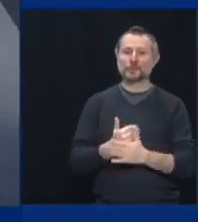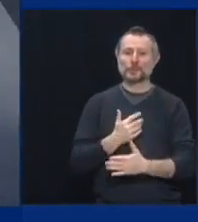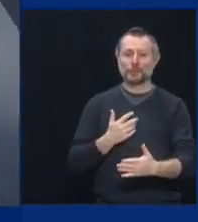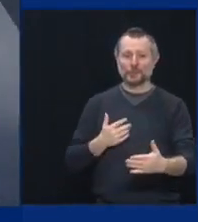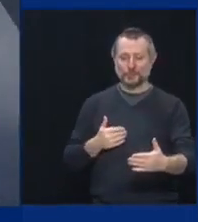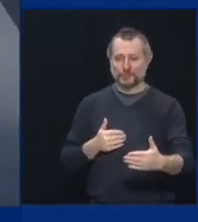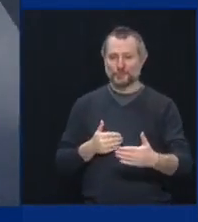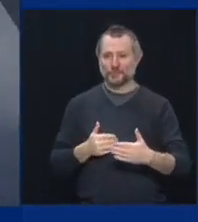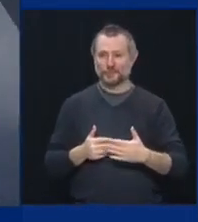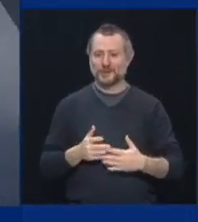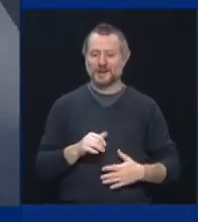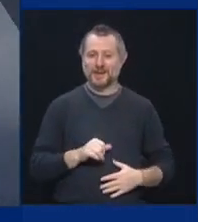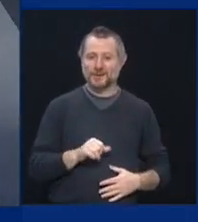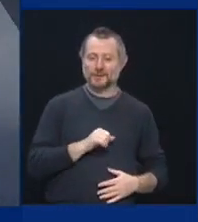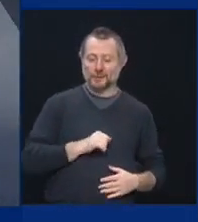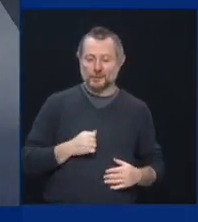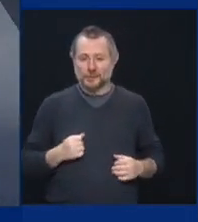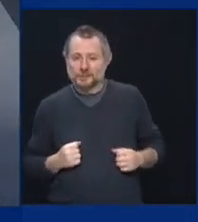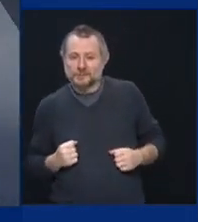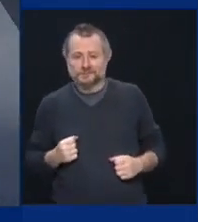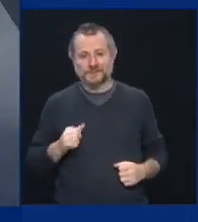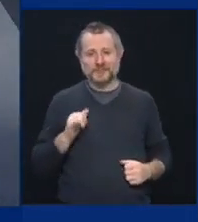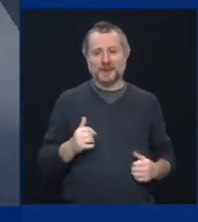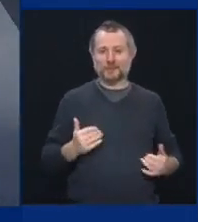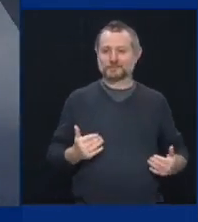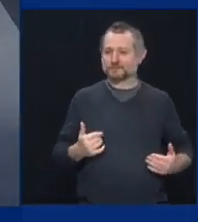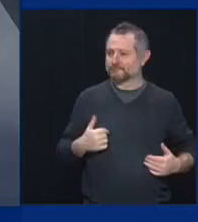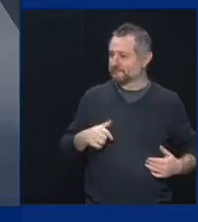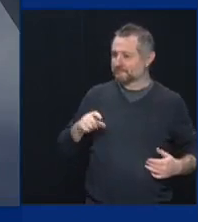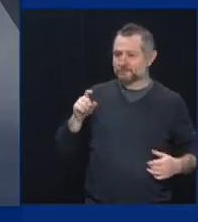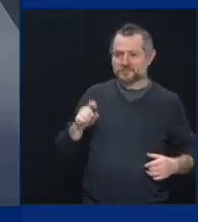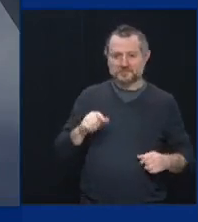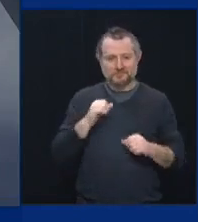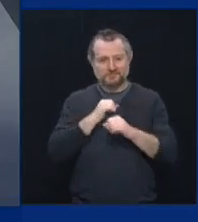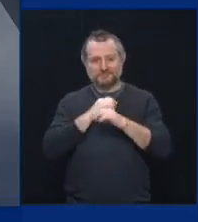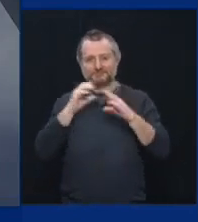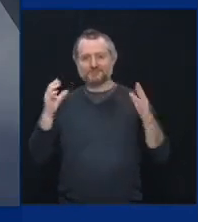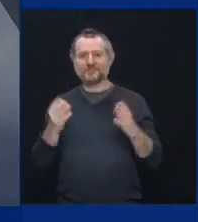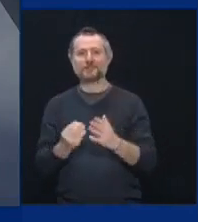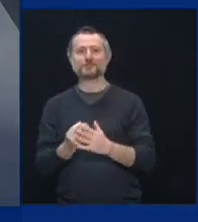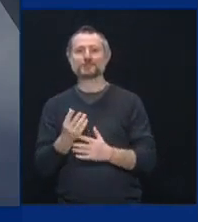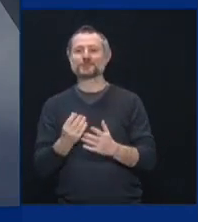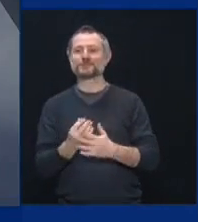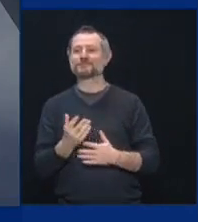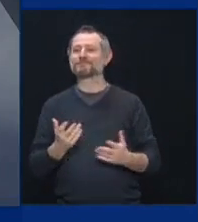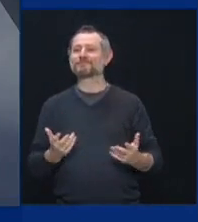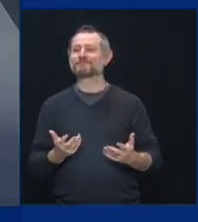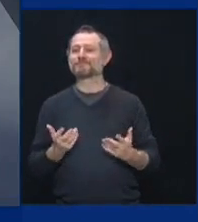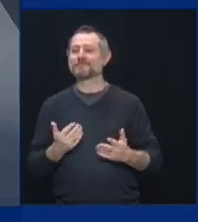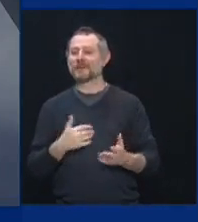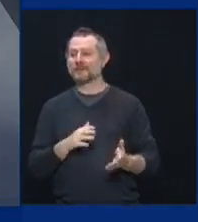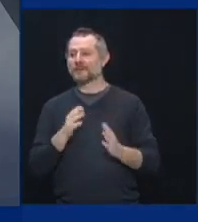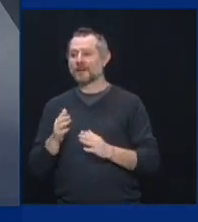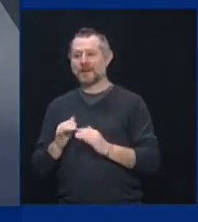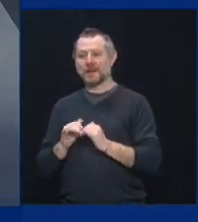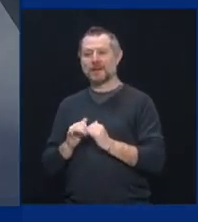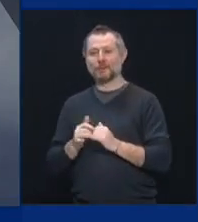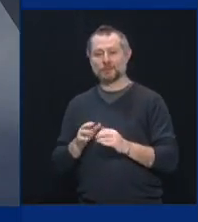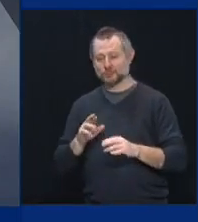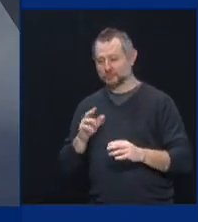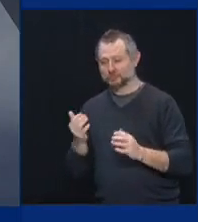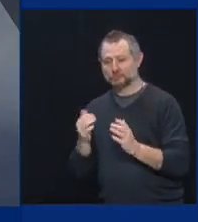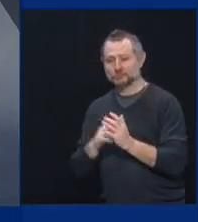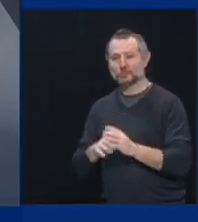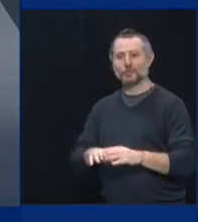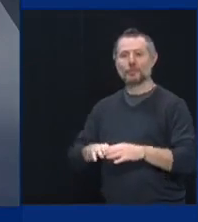And that's where we are. And we have to start thinking spring. We have to start thinking about reopening New York and rebuilding New